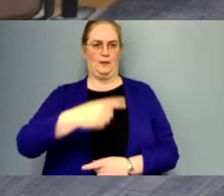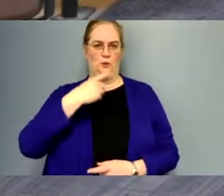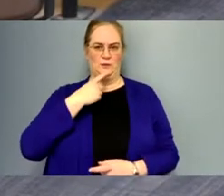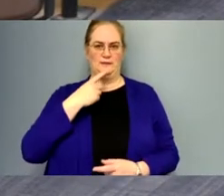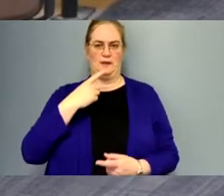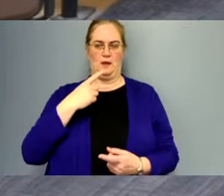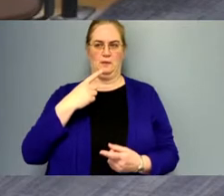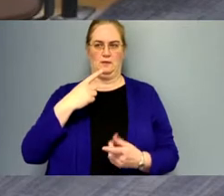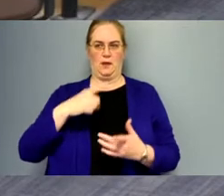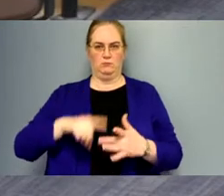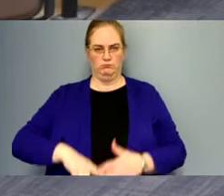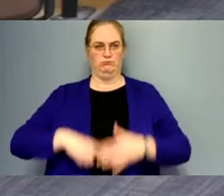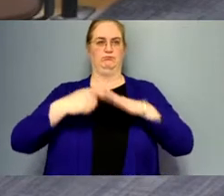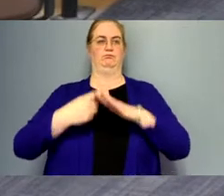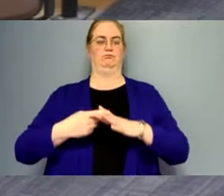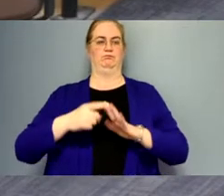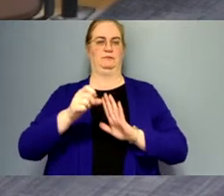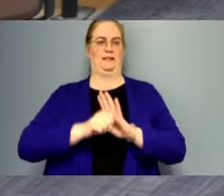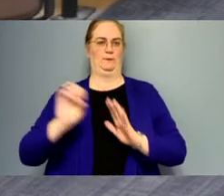we got into a state of mercy